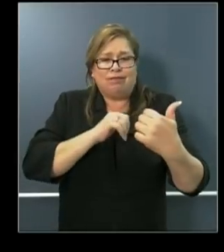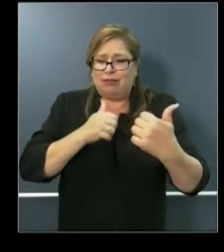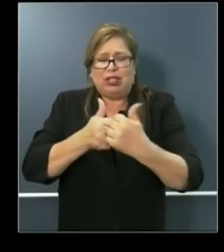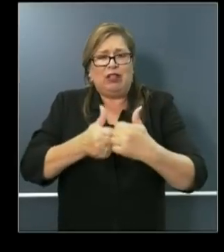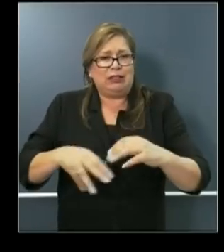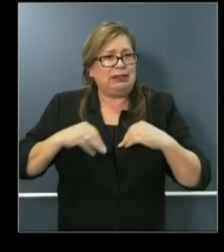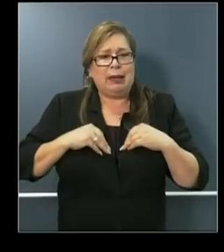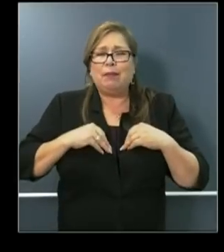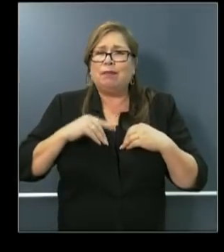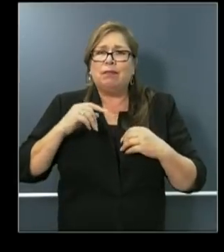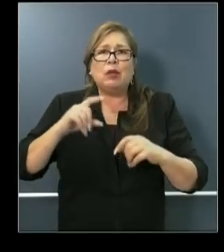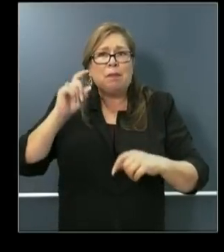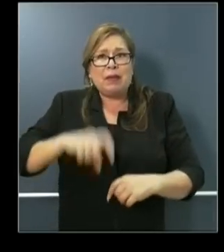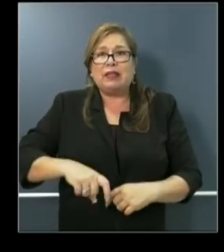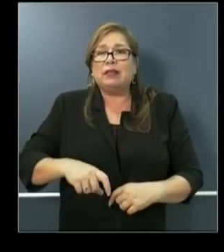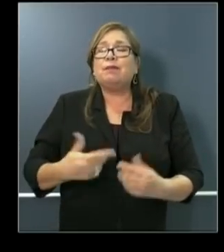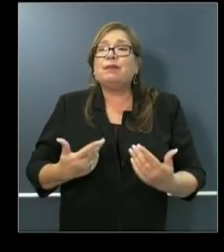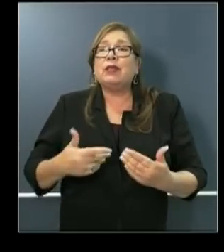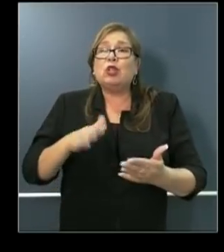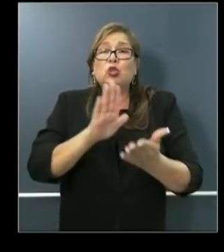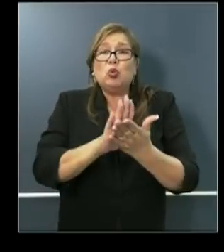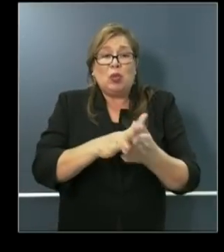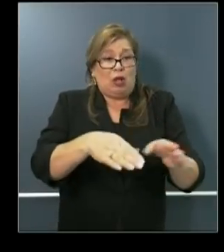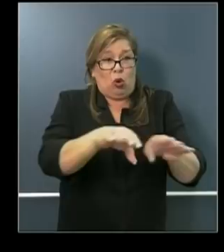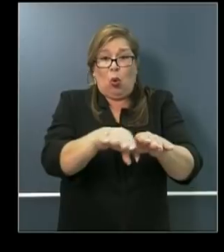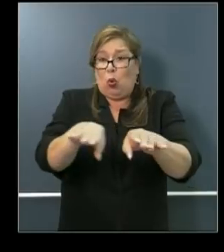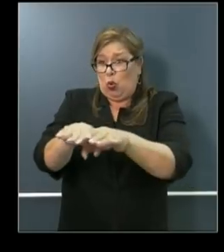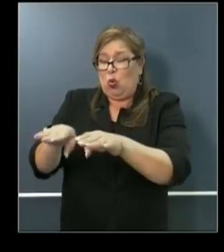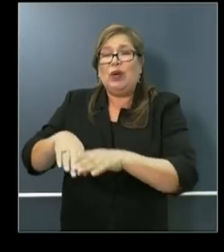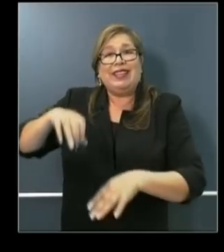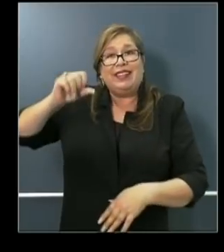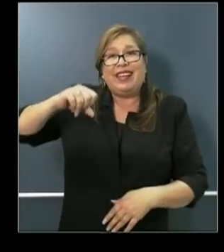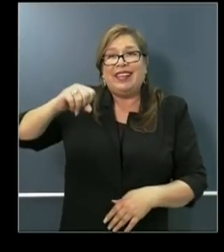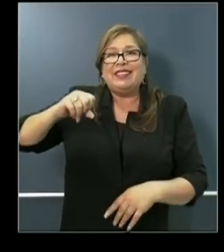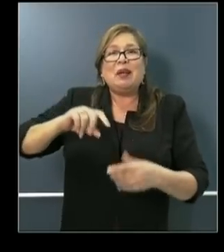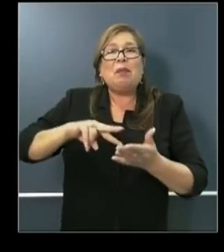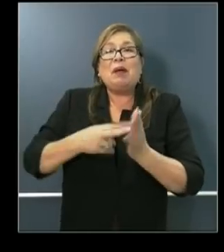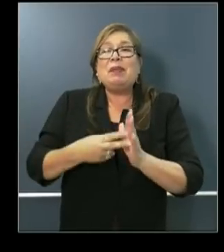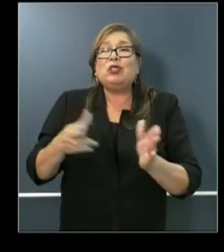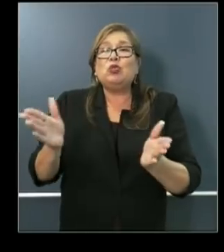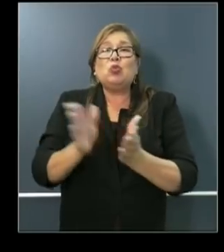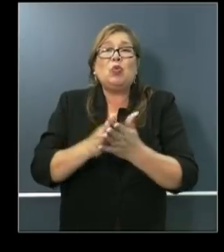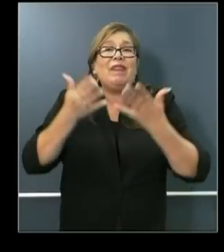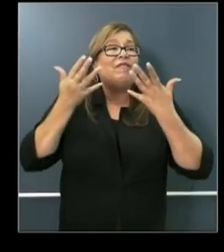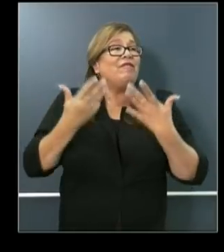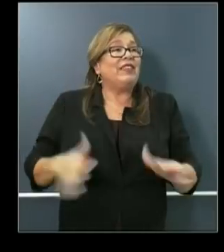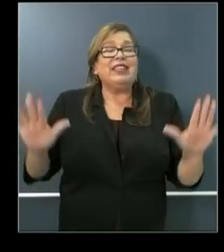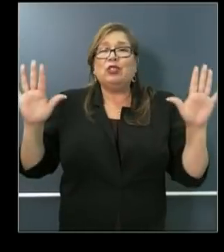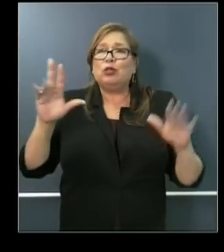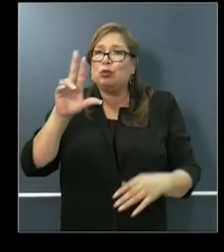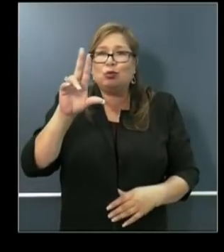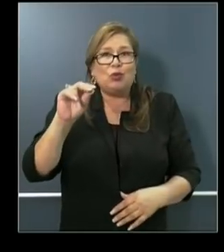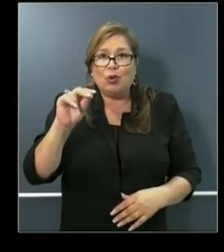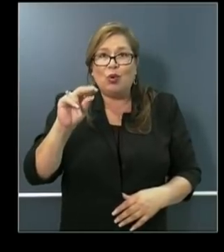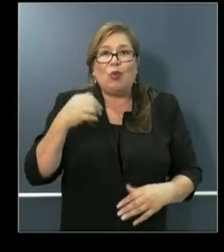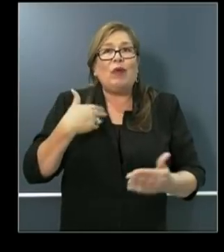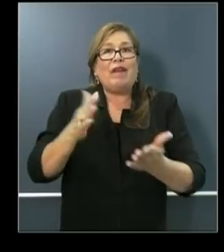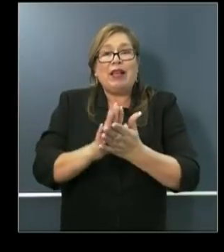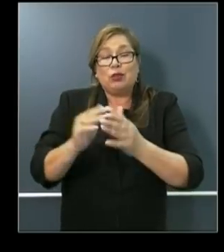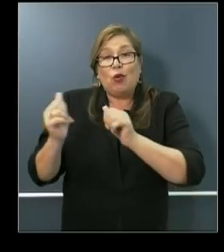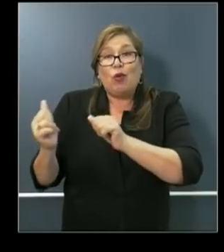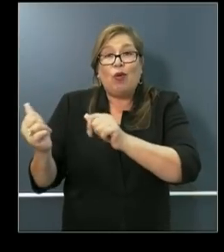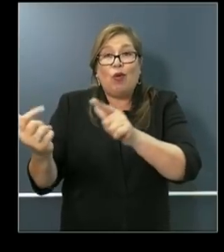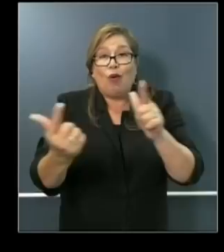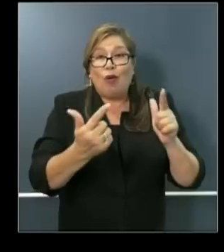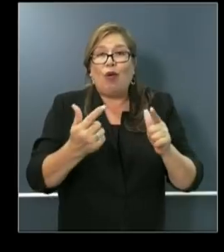campuses are closed to our kids, school is not out for the year. In fact, we are asking everyone